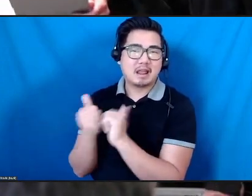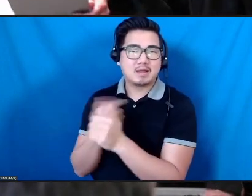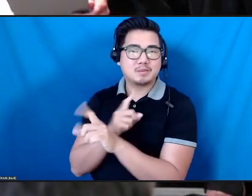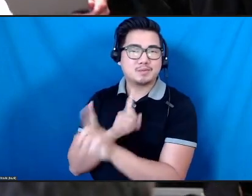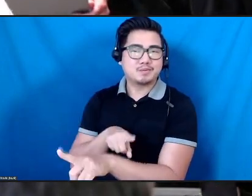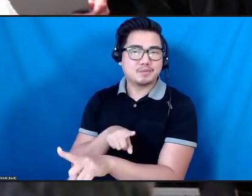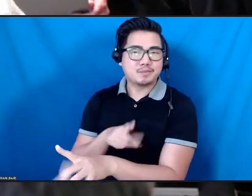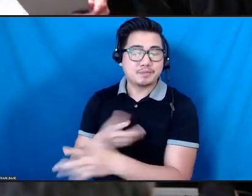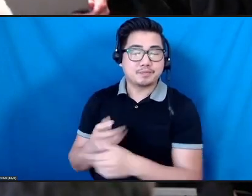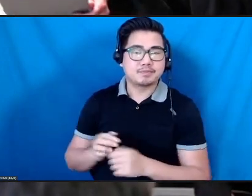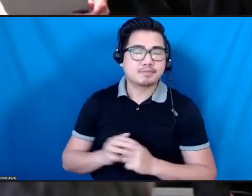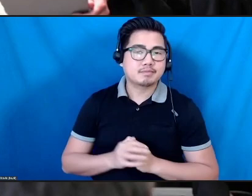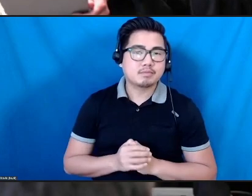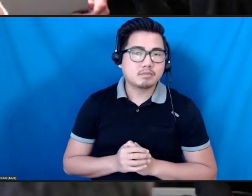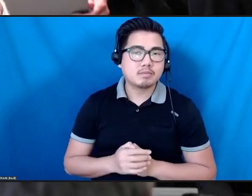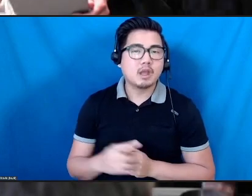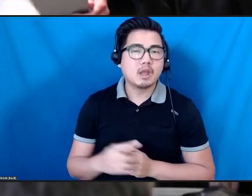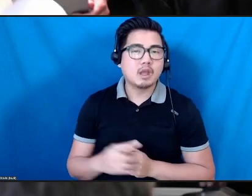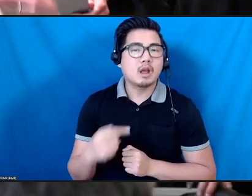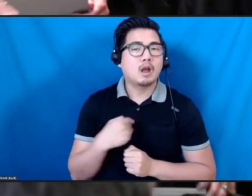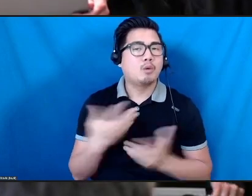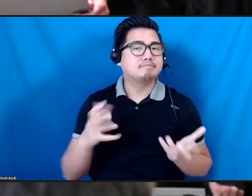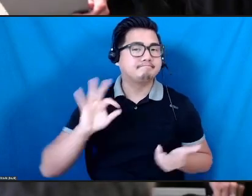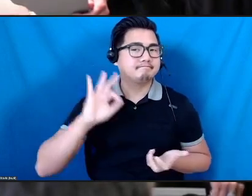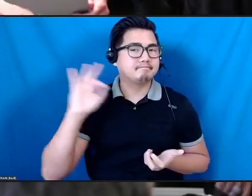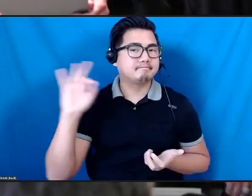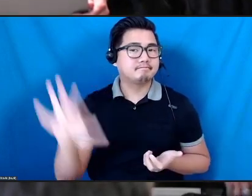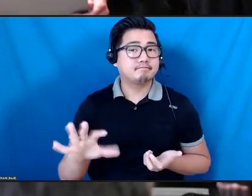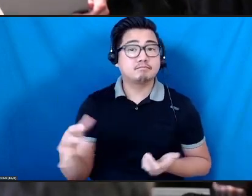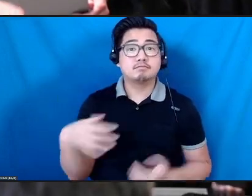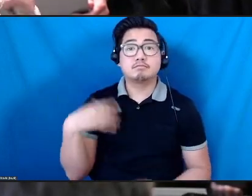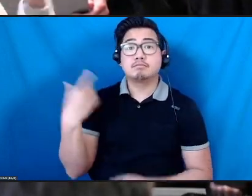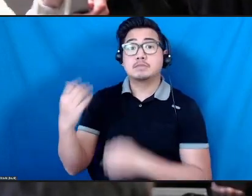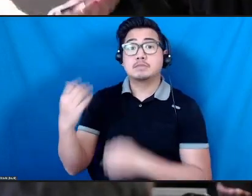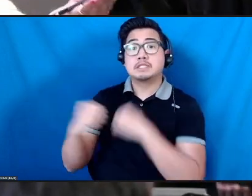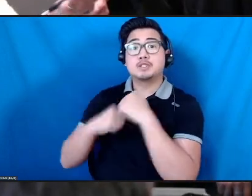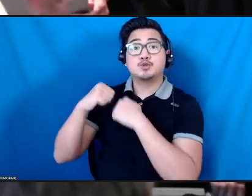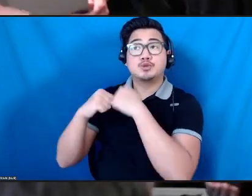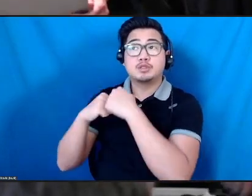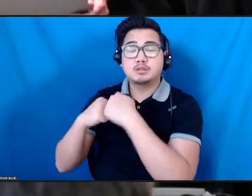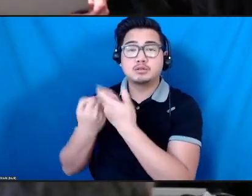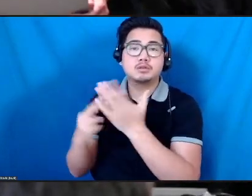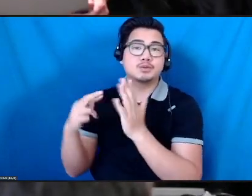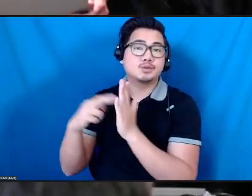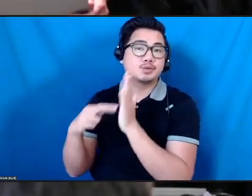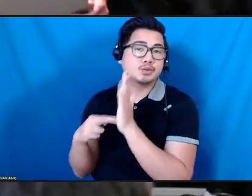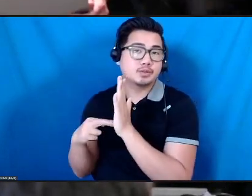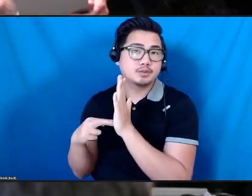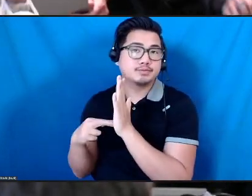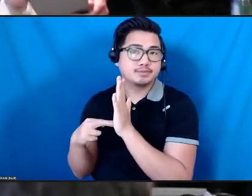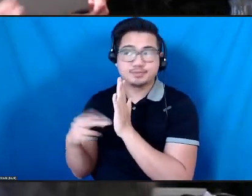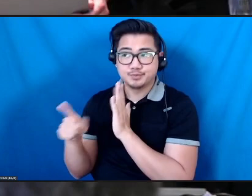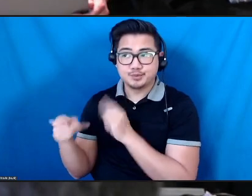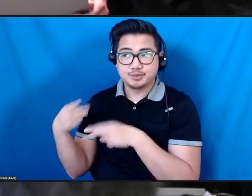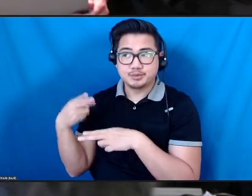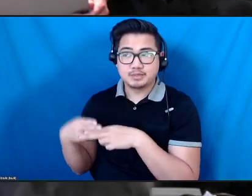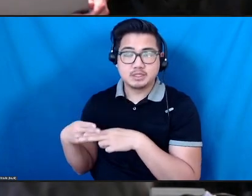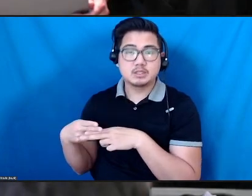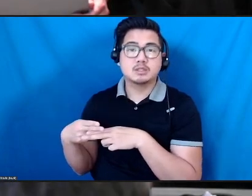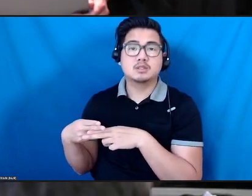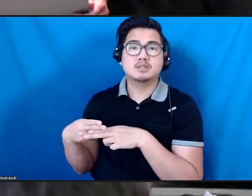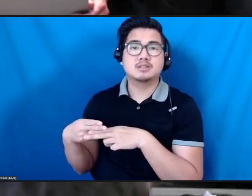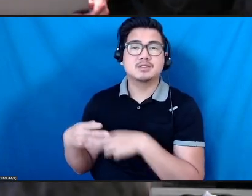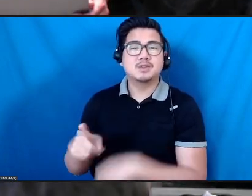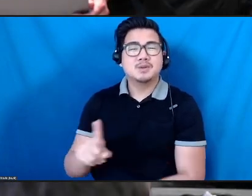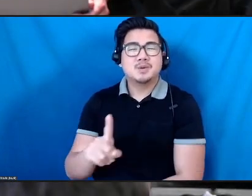put out there that those structures, the rules, you know, the rules that you mentioned, the glacial pace of